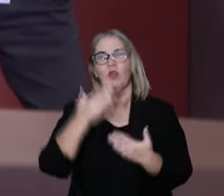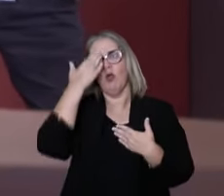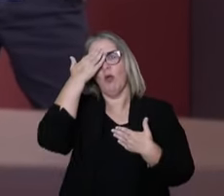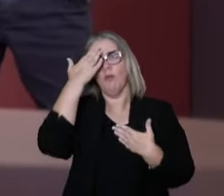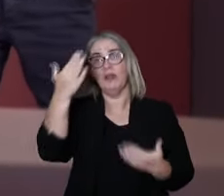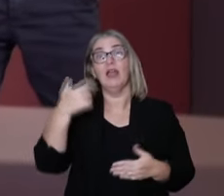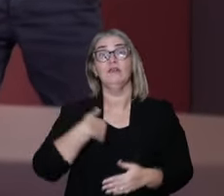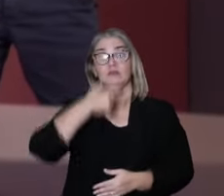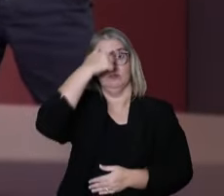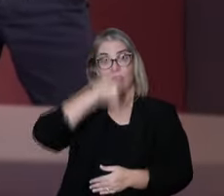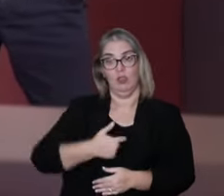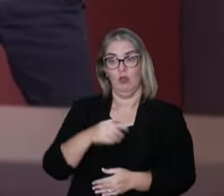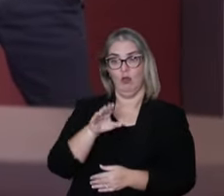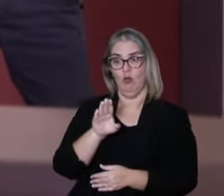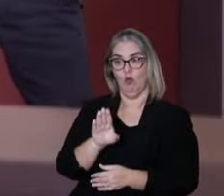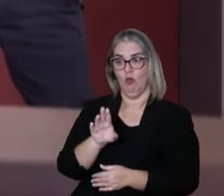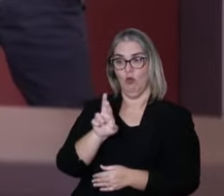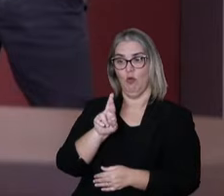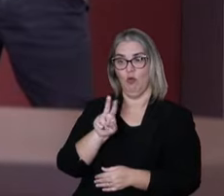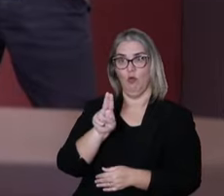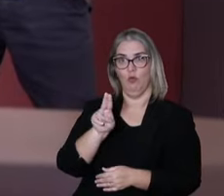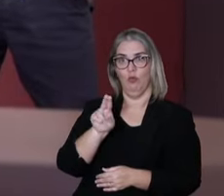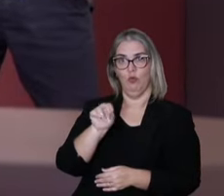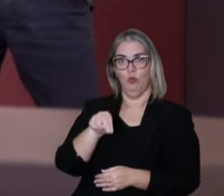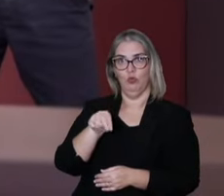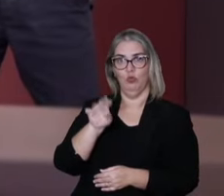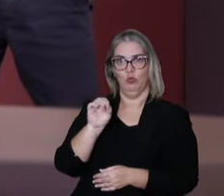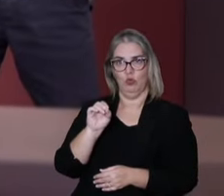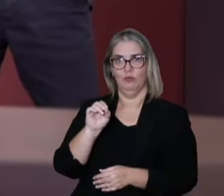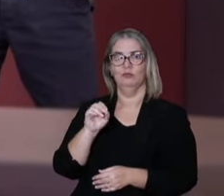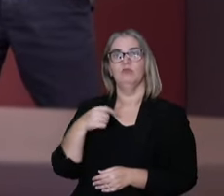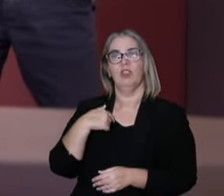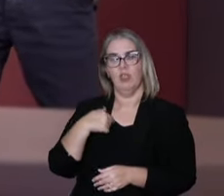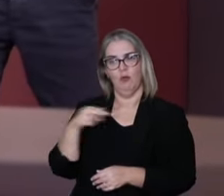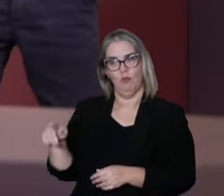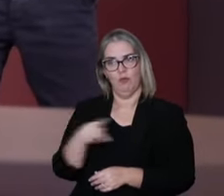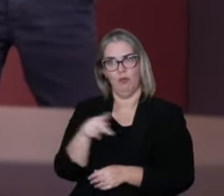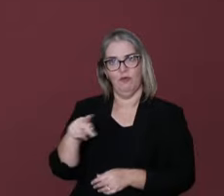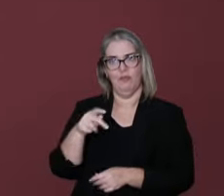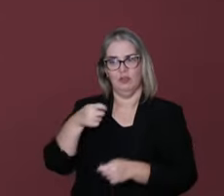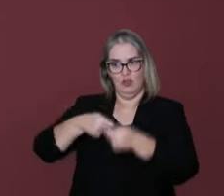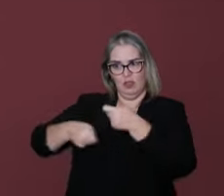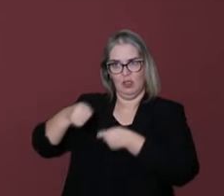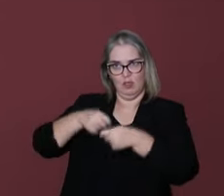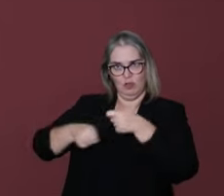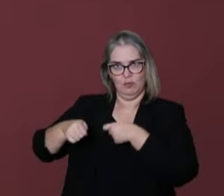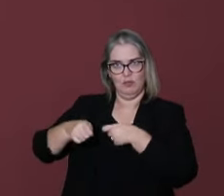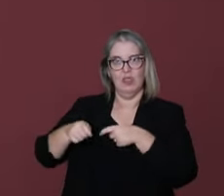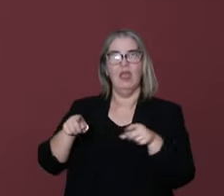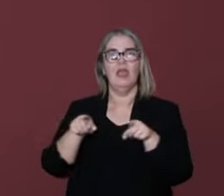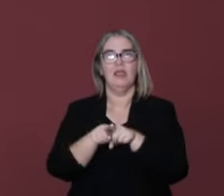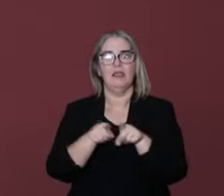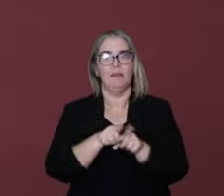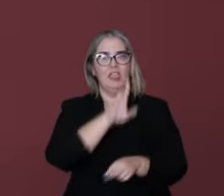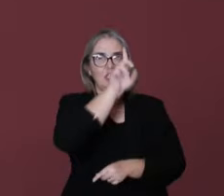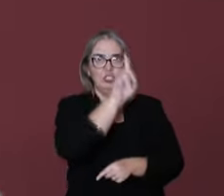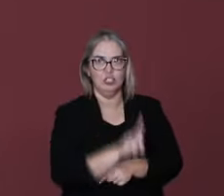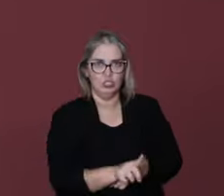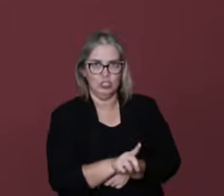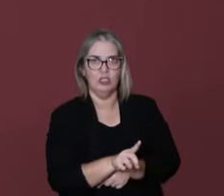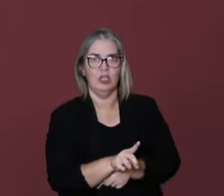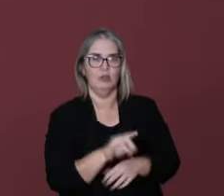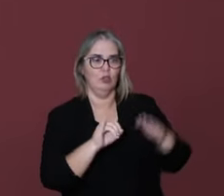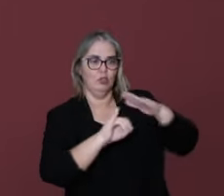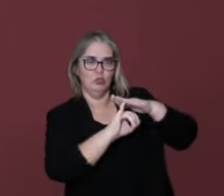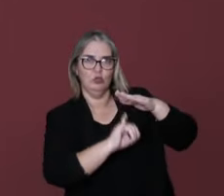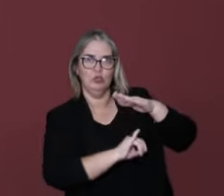for you. Thank you. Let me introduce myself. I'm Bruno Di Conte. I'm the professor of the Economics Institute at Unicamp and the